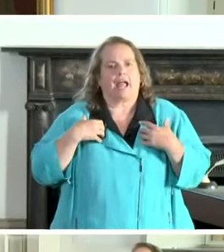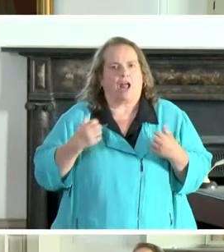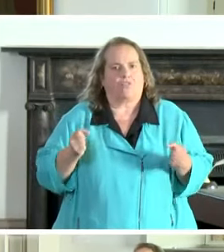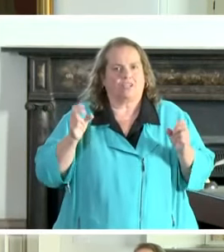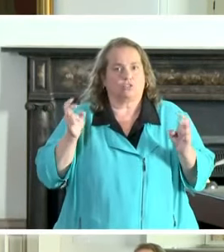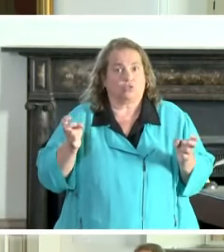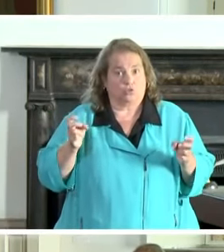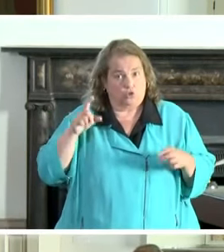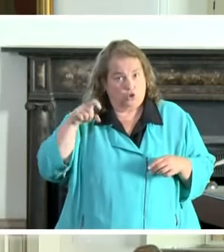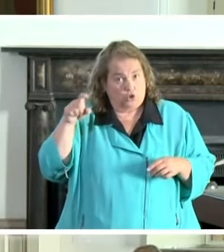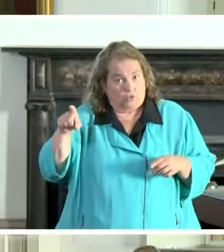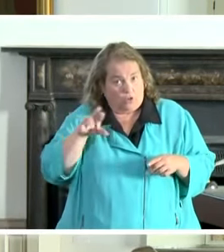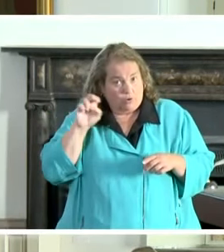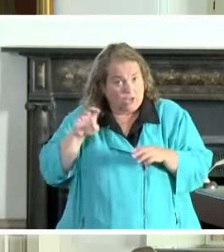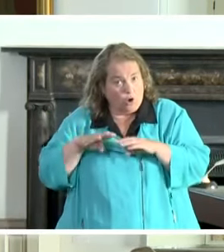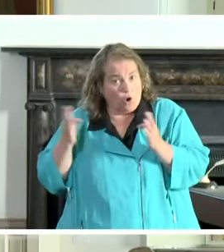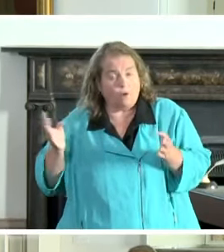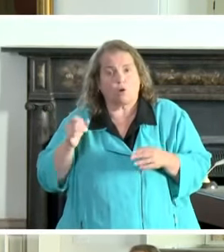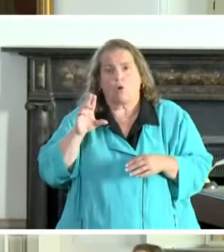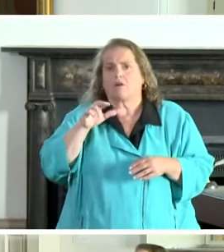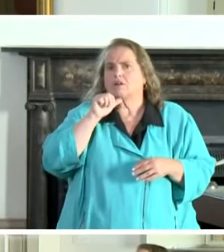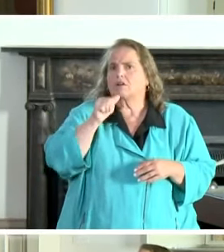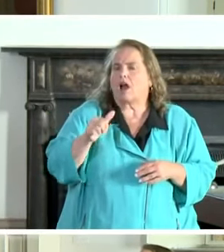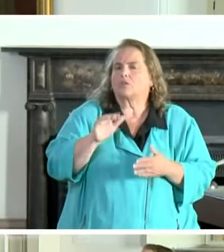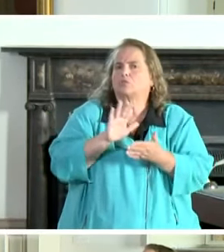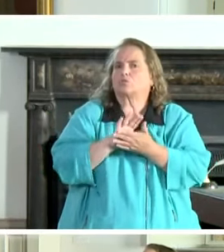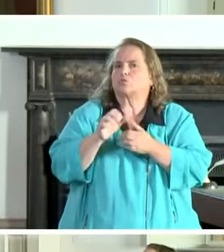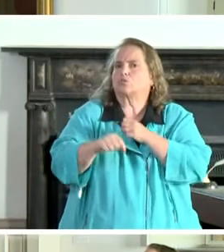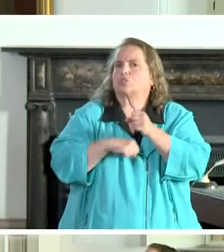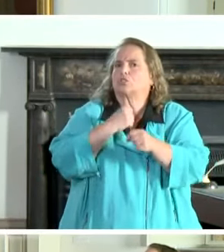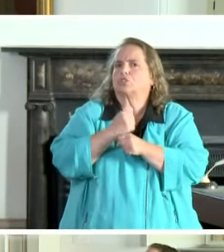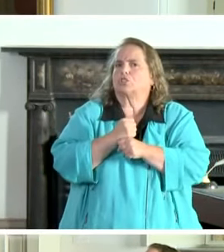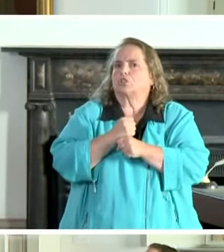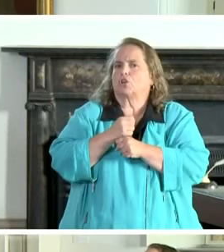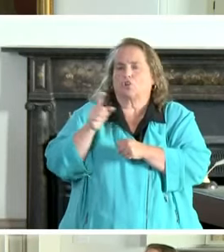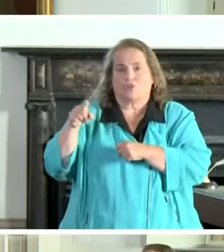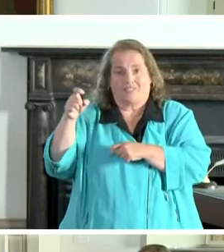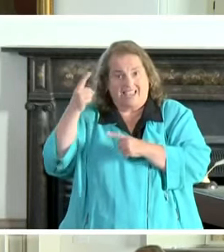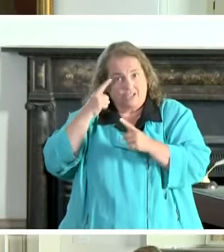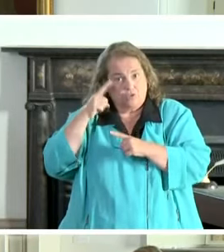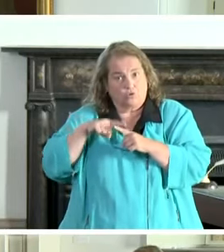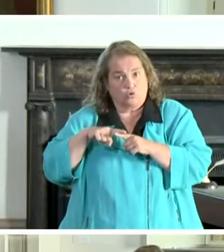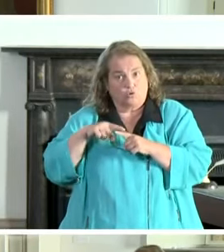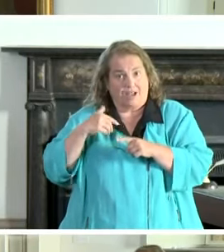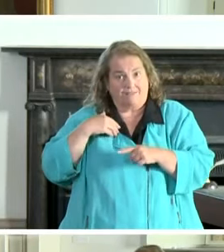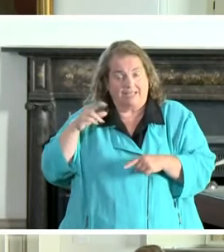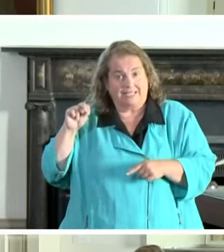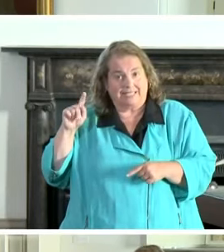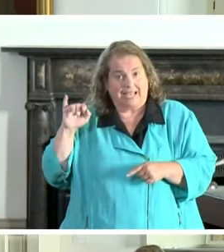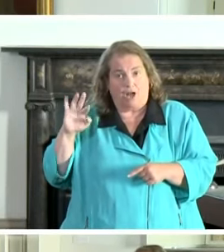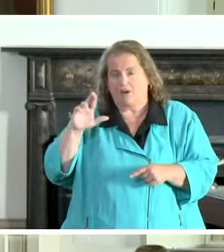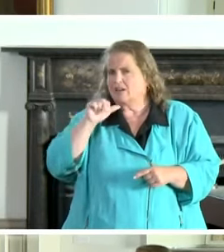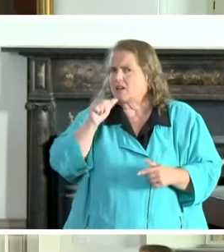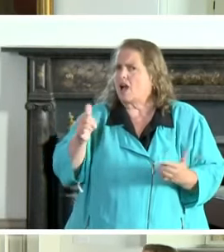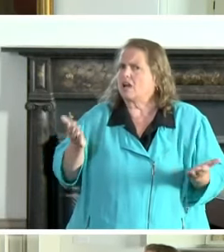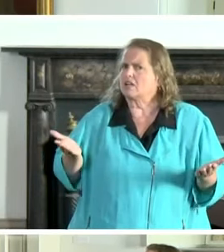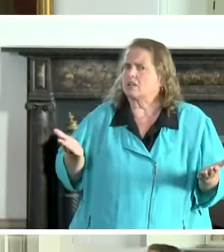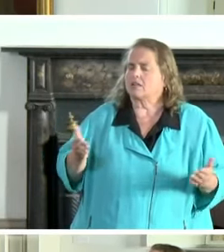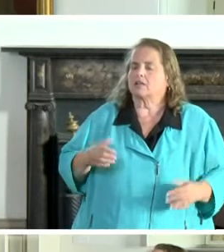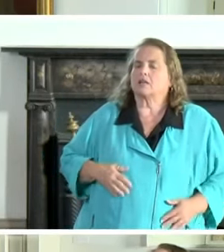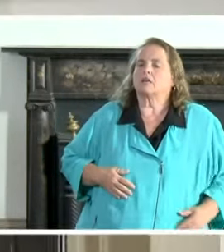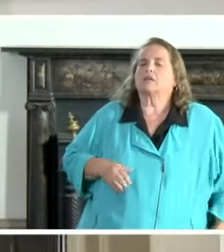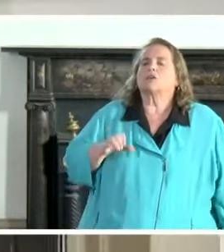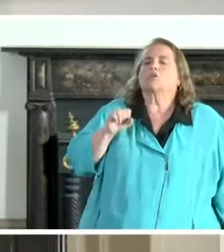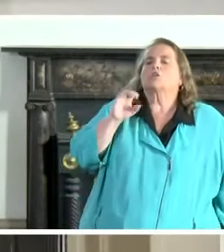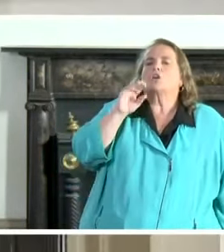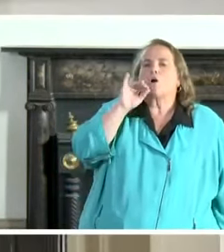should be reopening. as we go into the school year about when they should be considering moving to FTI. Do you see that then? Okay, so